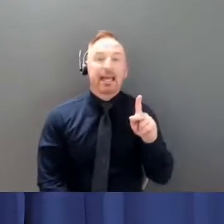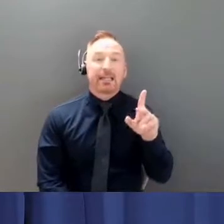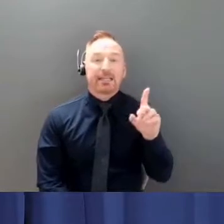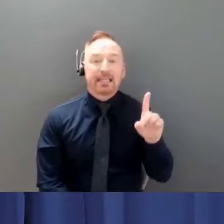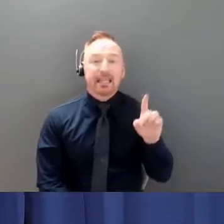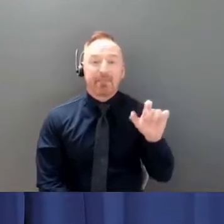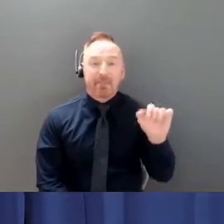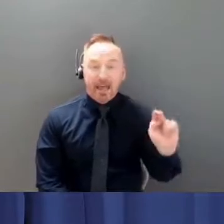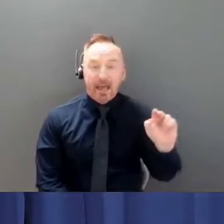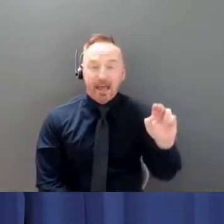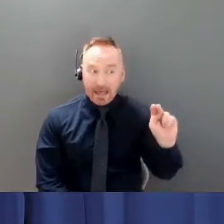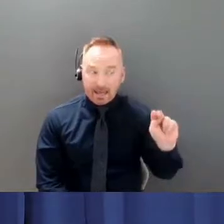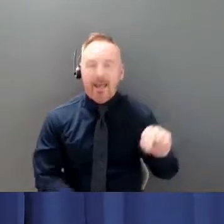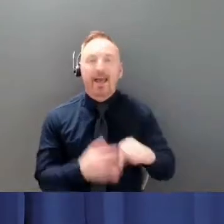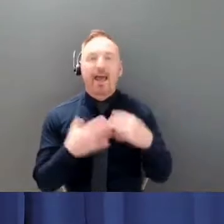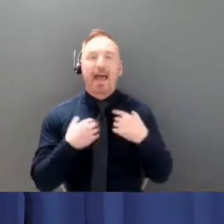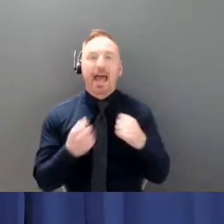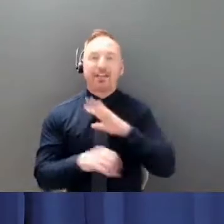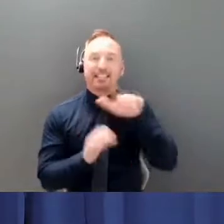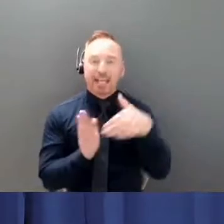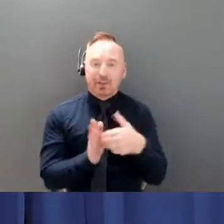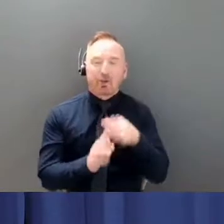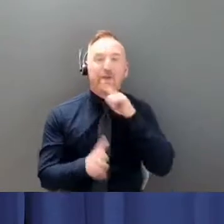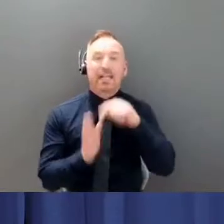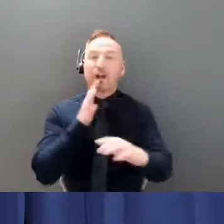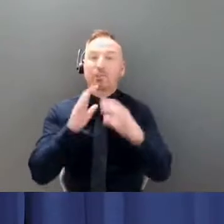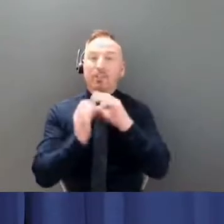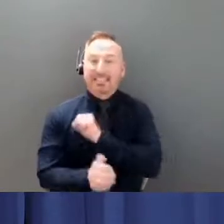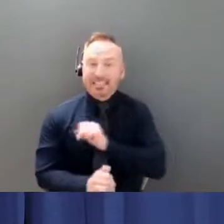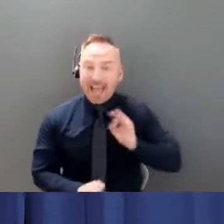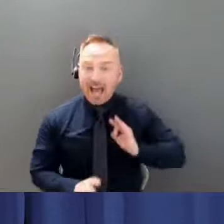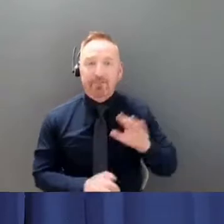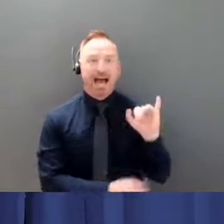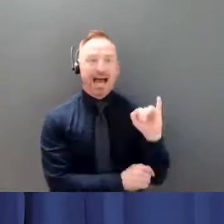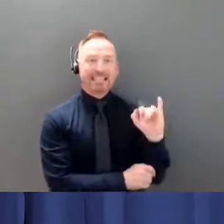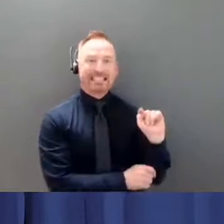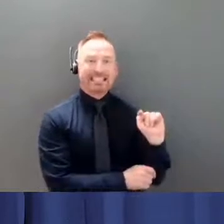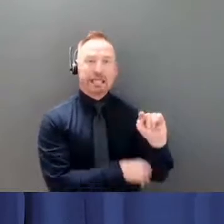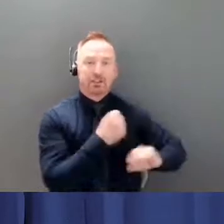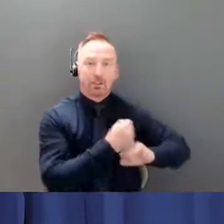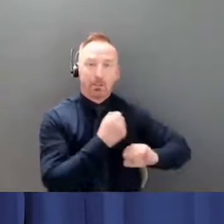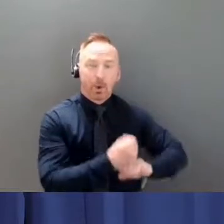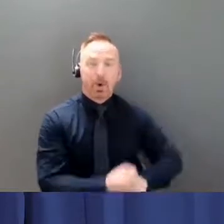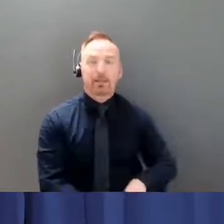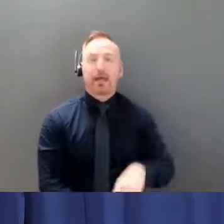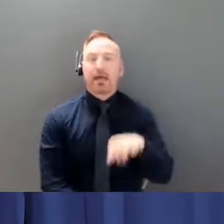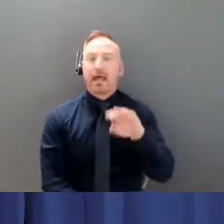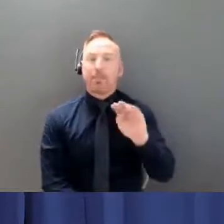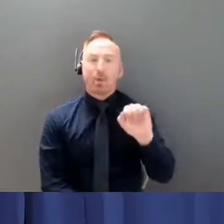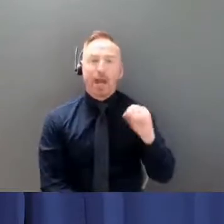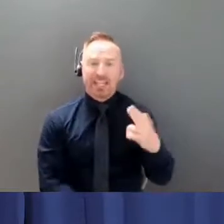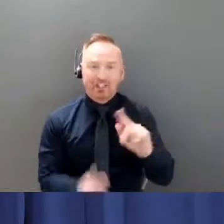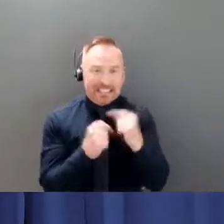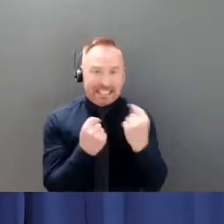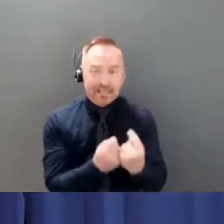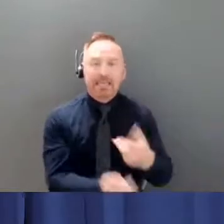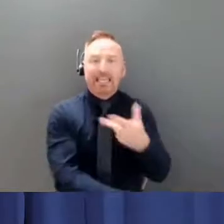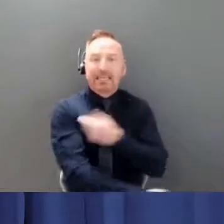CTAC our communication staff and IT support our MOH team the immunization team